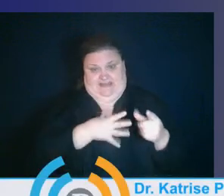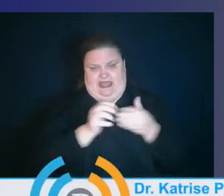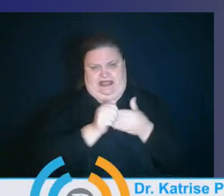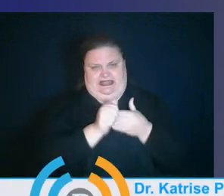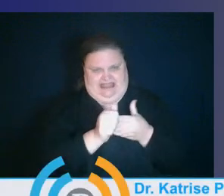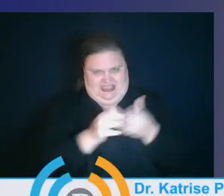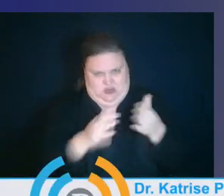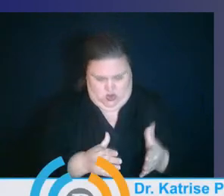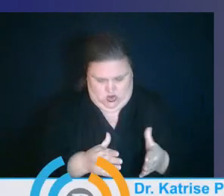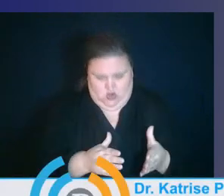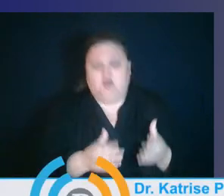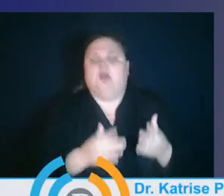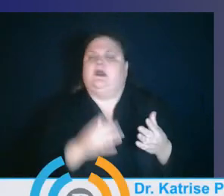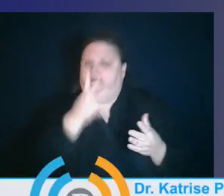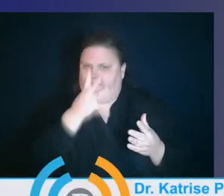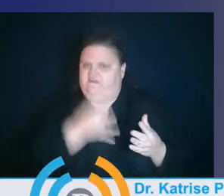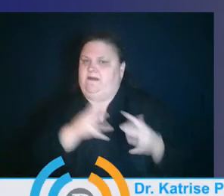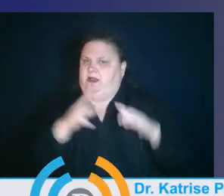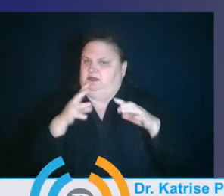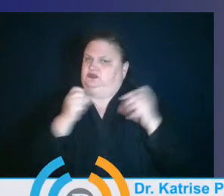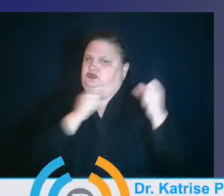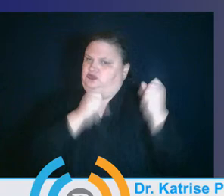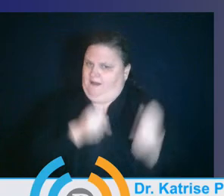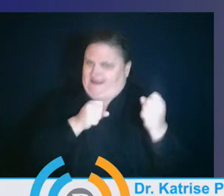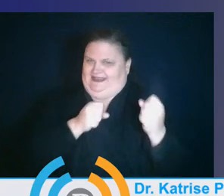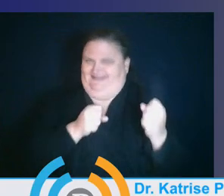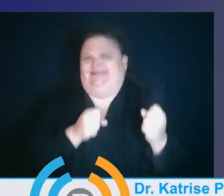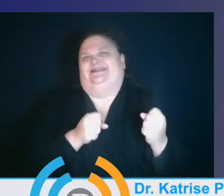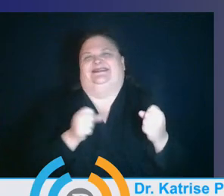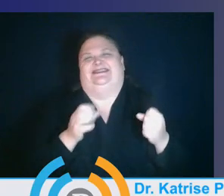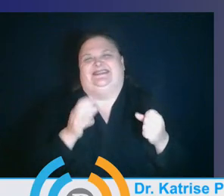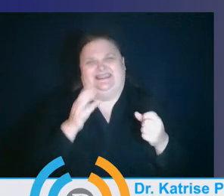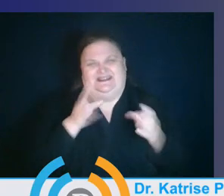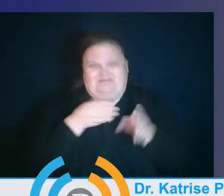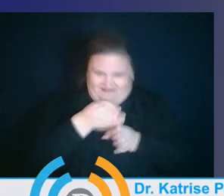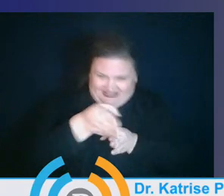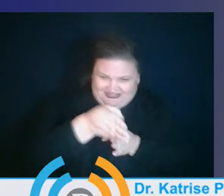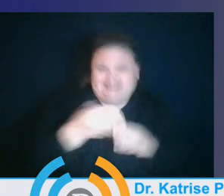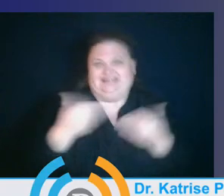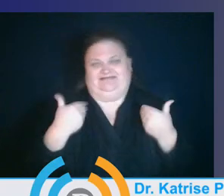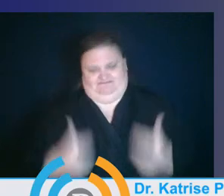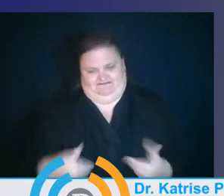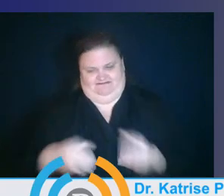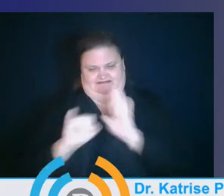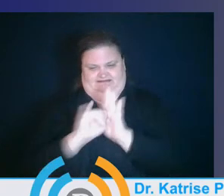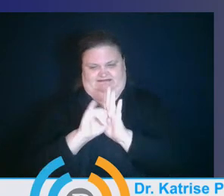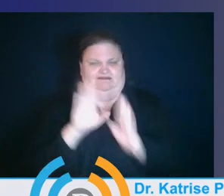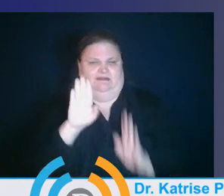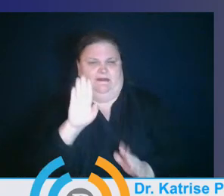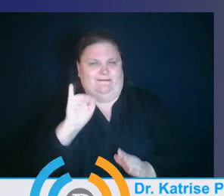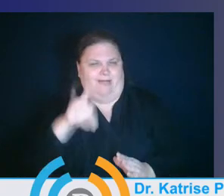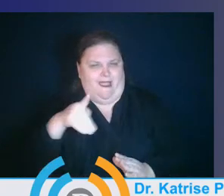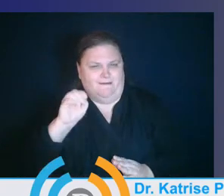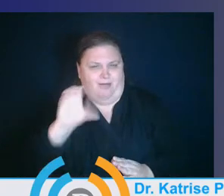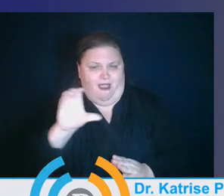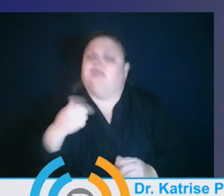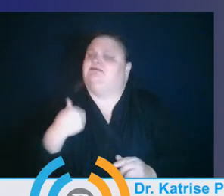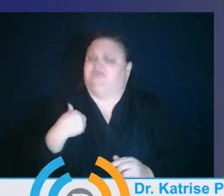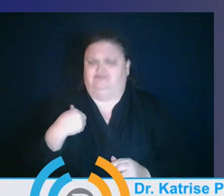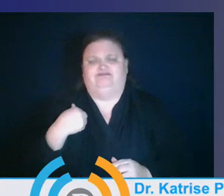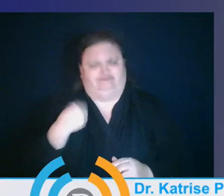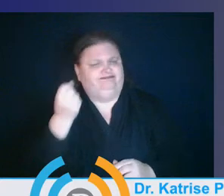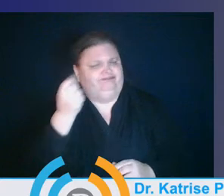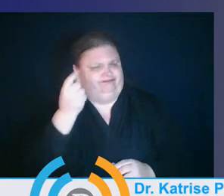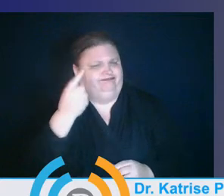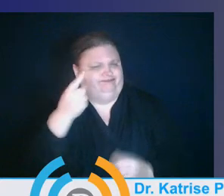-dominated profession, as a BIPOC individual, I have struggled with that as well about the fact that